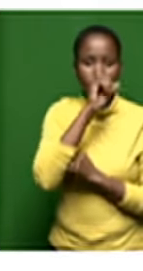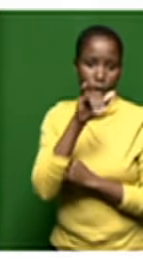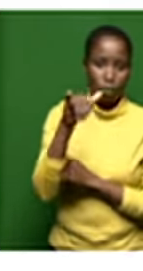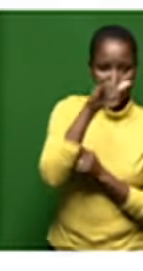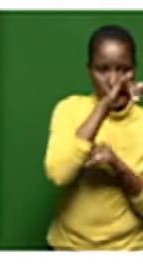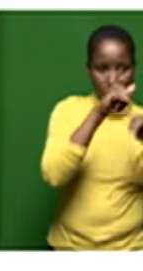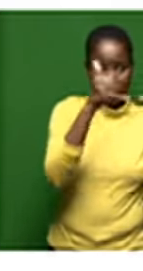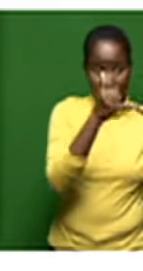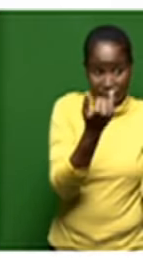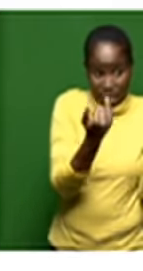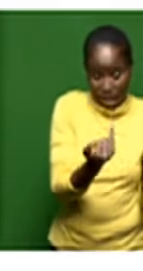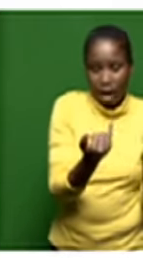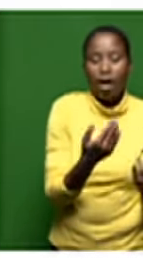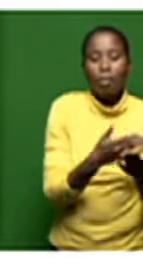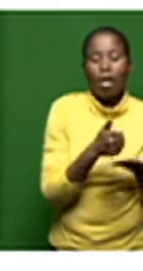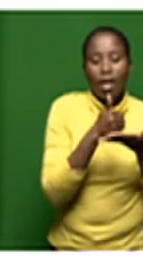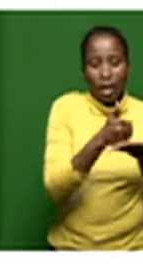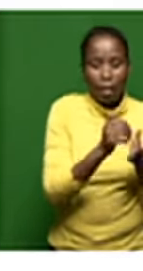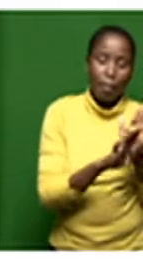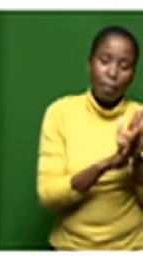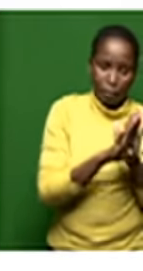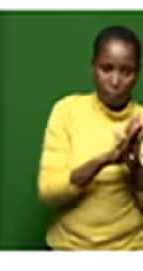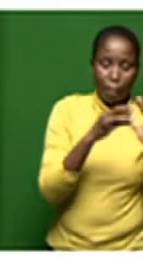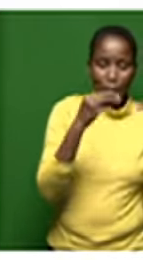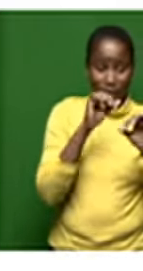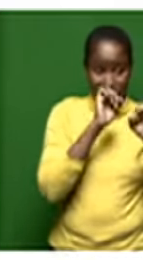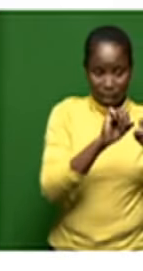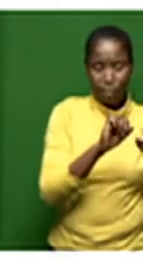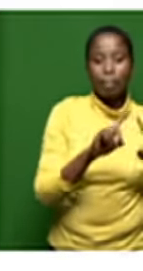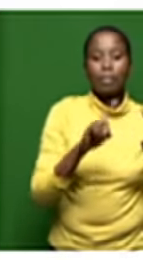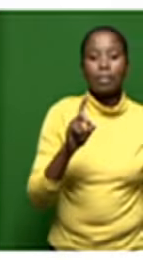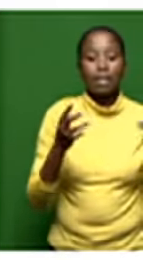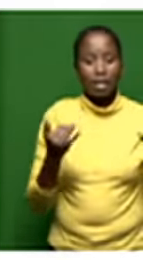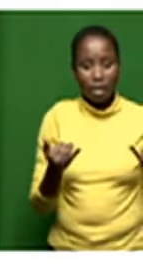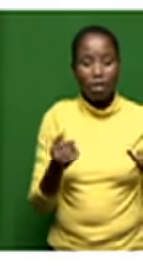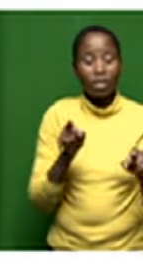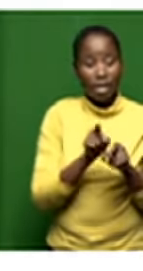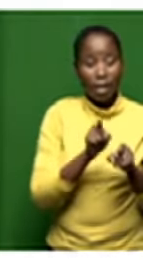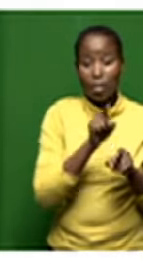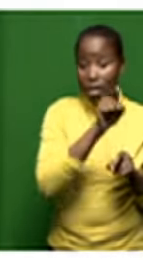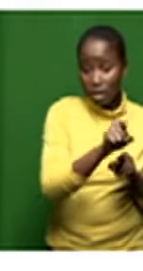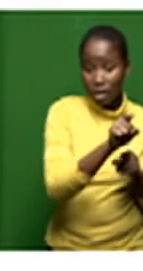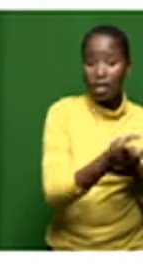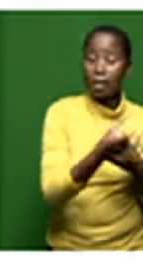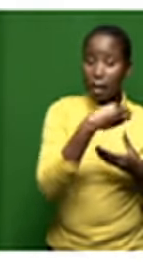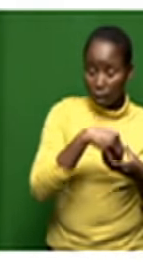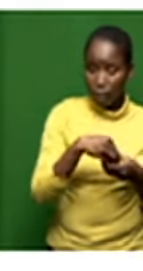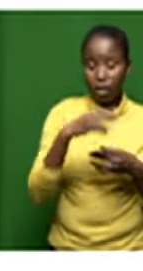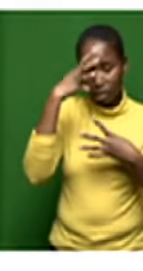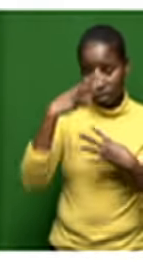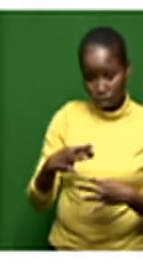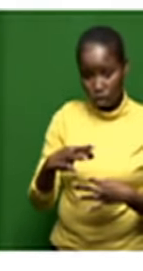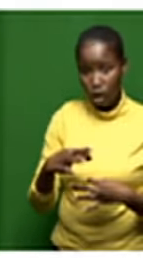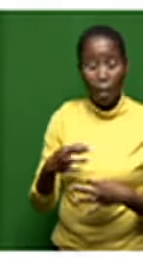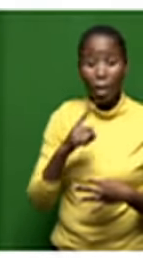in business rescue mango was flying before we went to business rescue and as far as you know mango is part of our plans at this stage because there's no decision that has been made